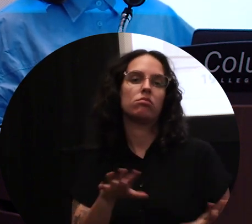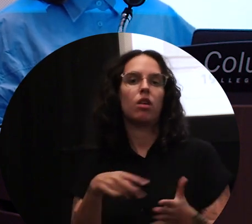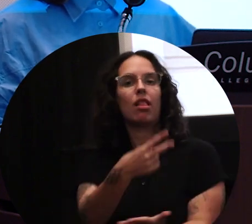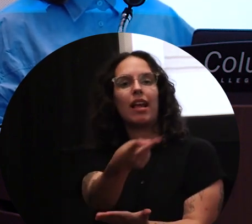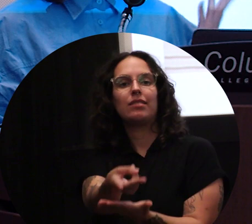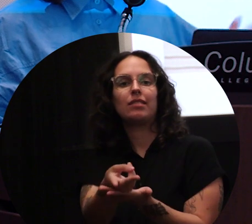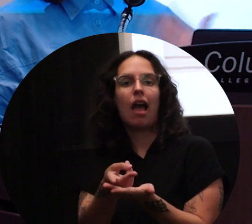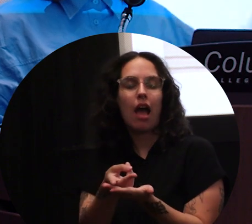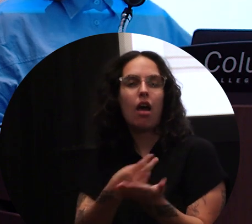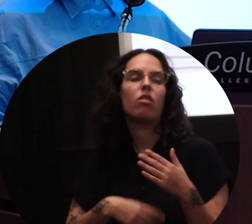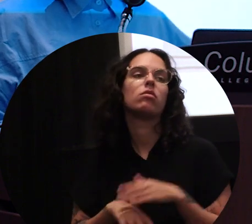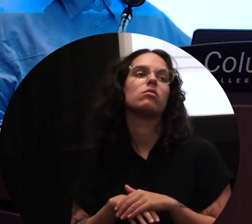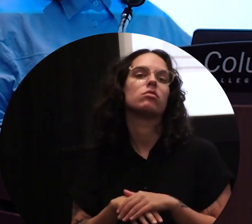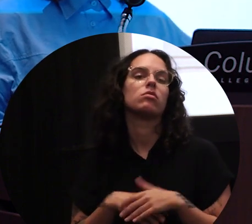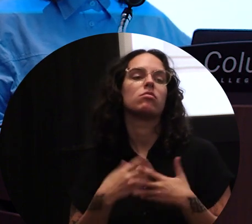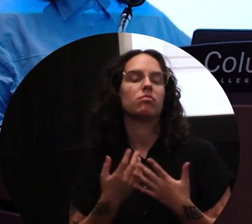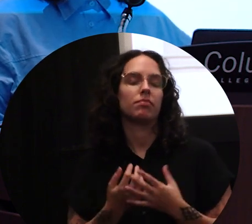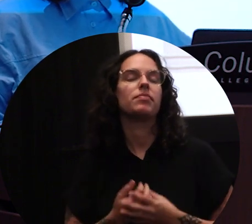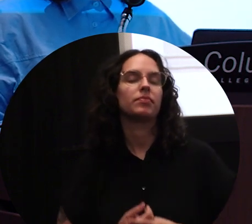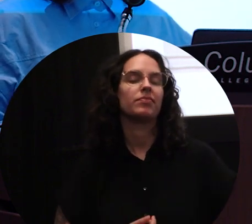navigating while I was coming up with the piece.